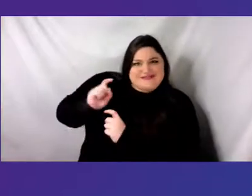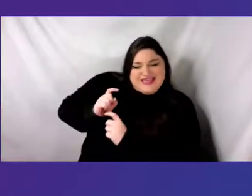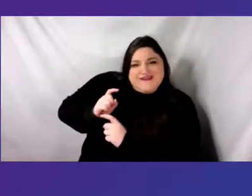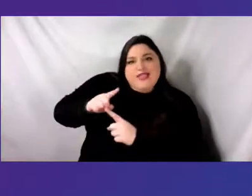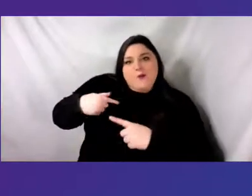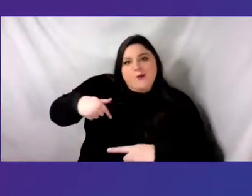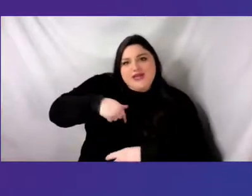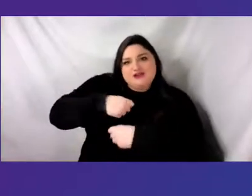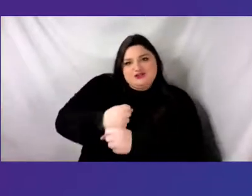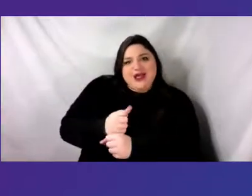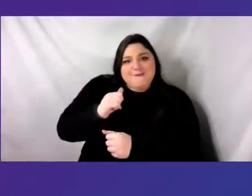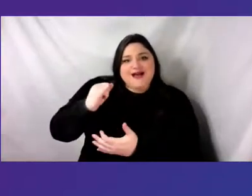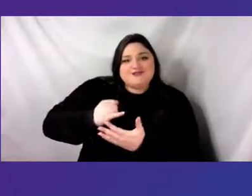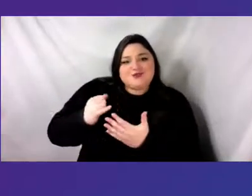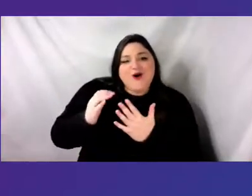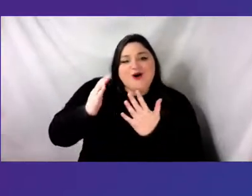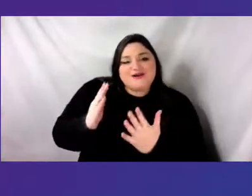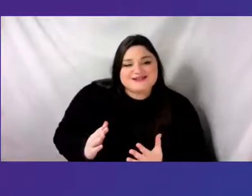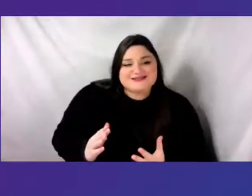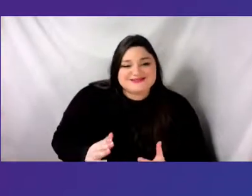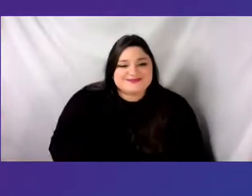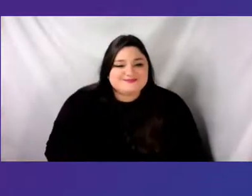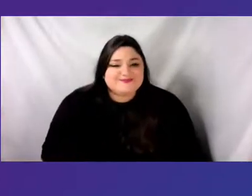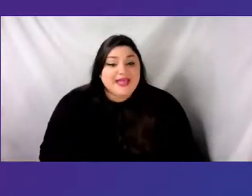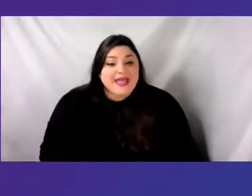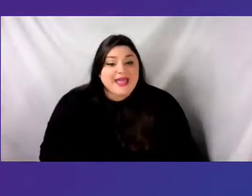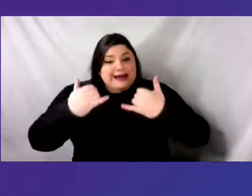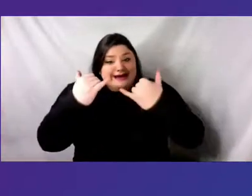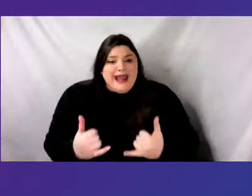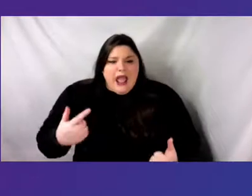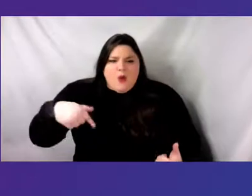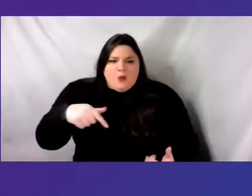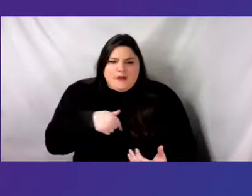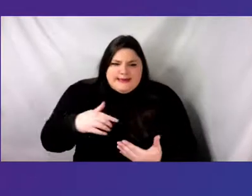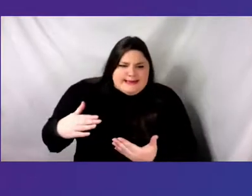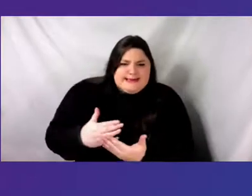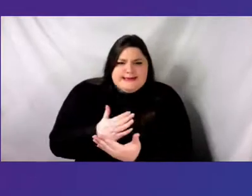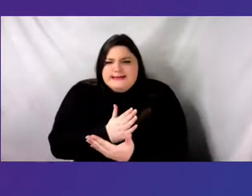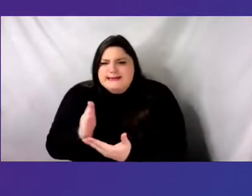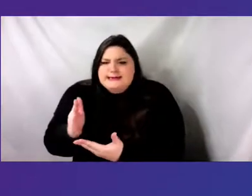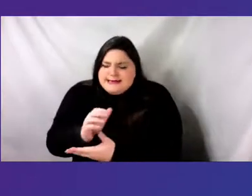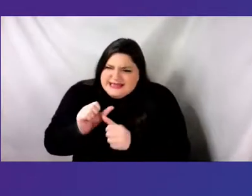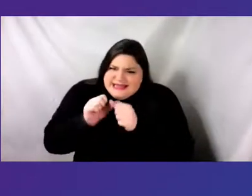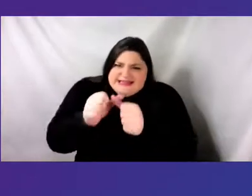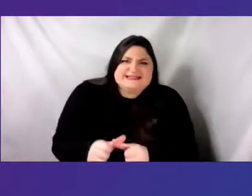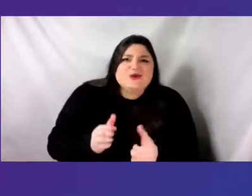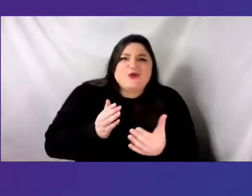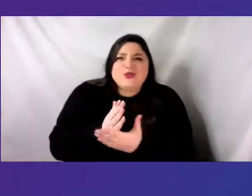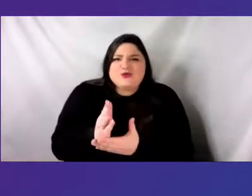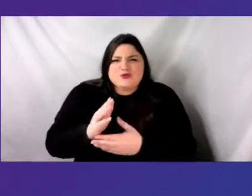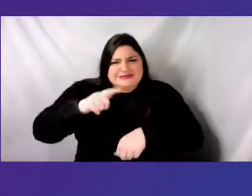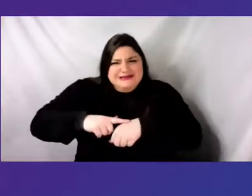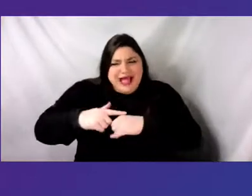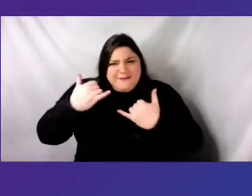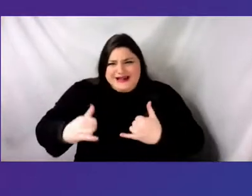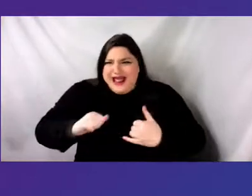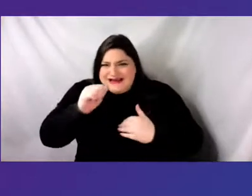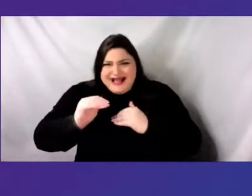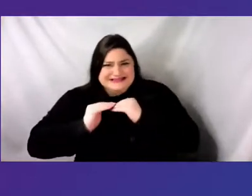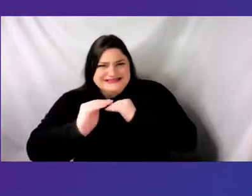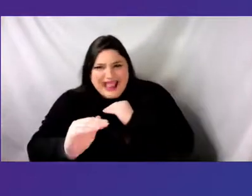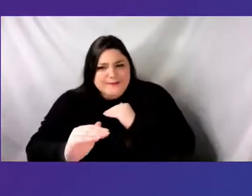crafting a way forward in the face of instability which is already so inherent in dance workers lives felt